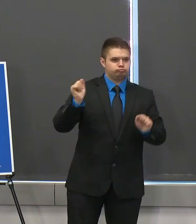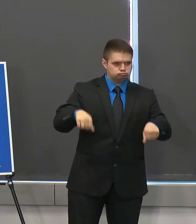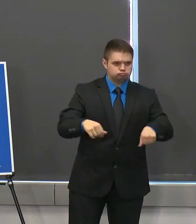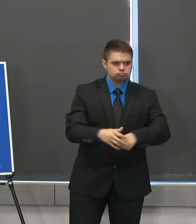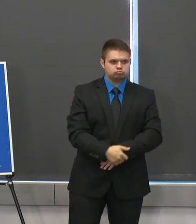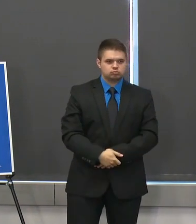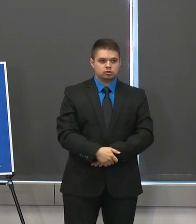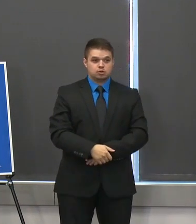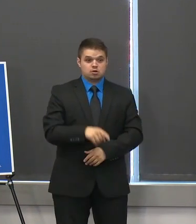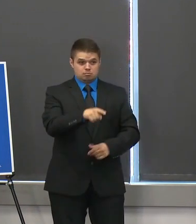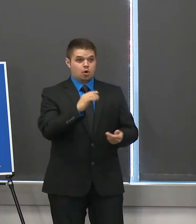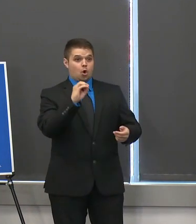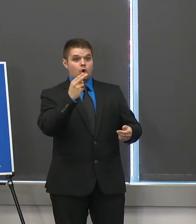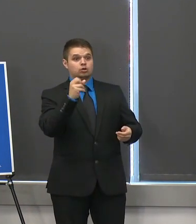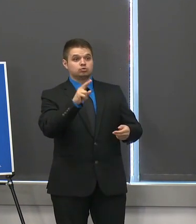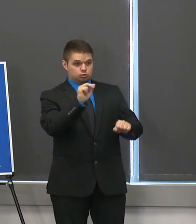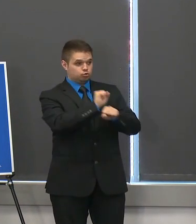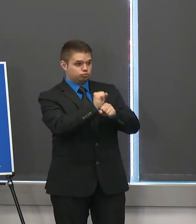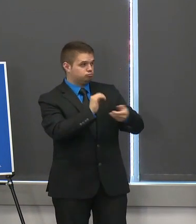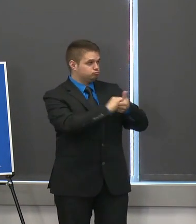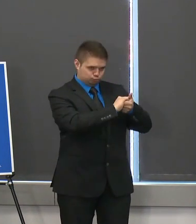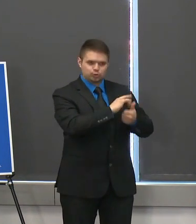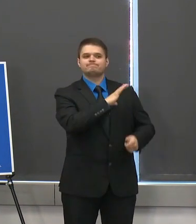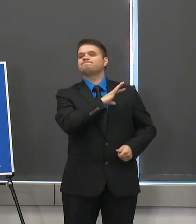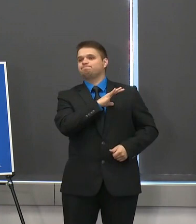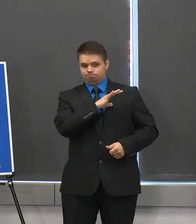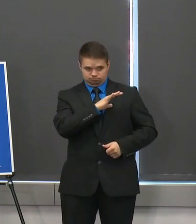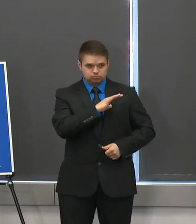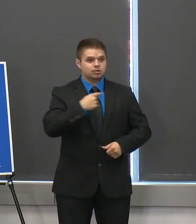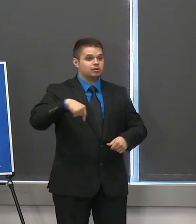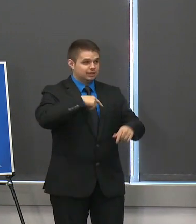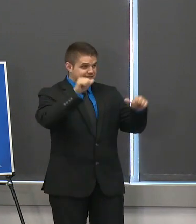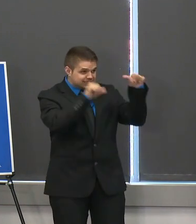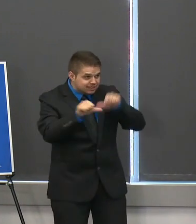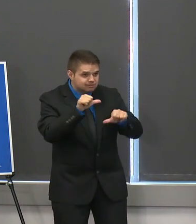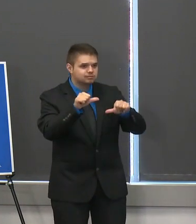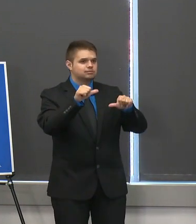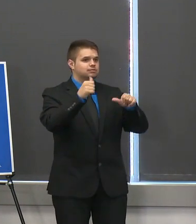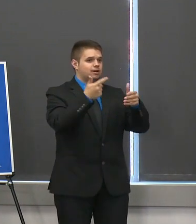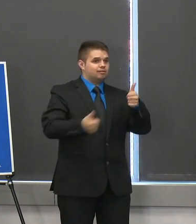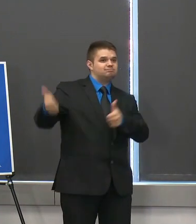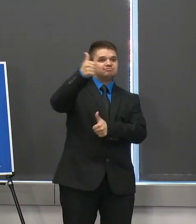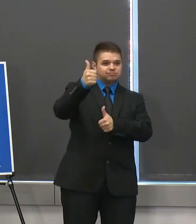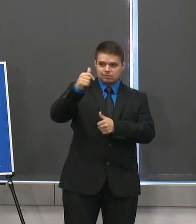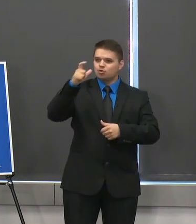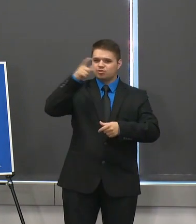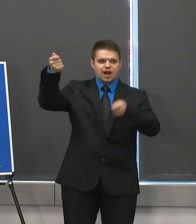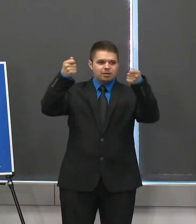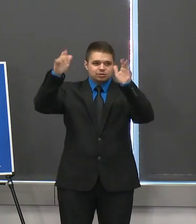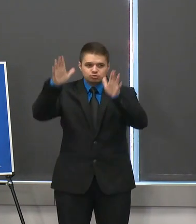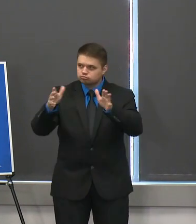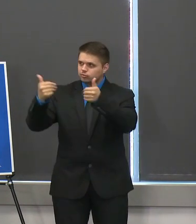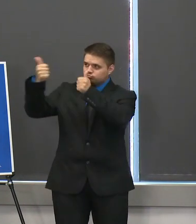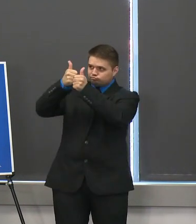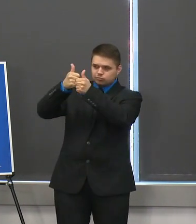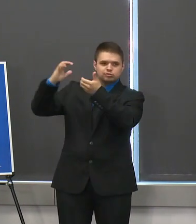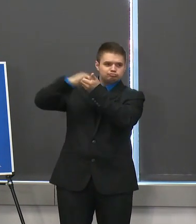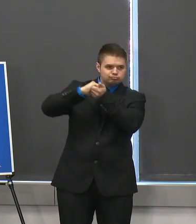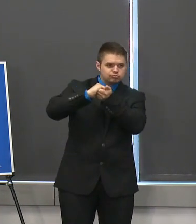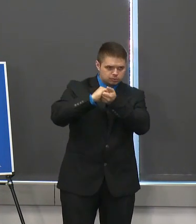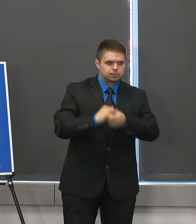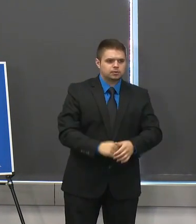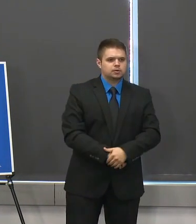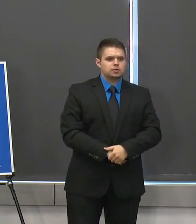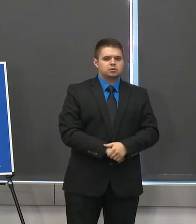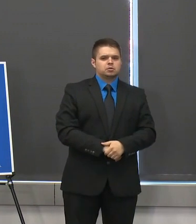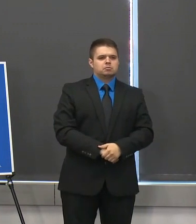these included our clinicians our scientists and administrators but i'd like to especially acknowledge the tremendous efforts